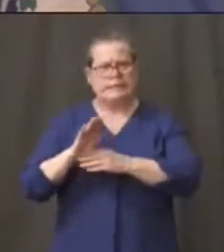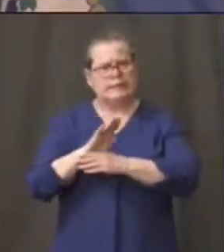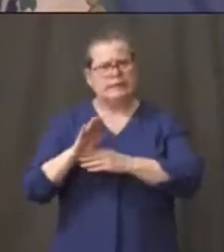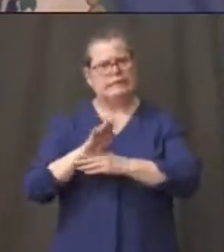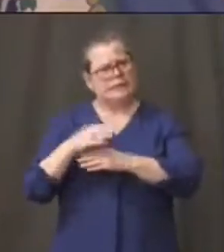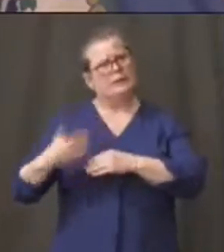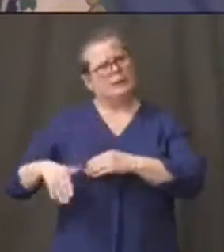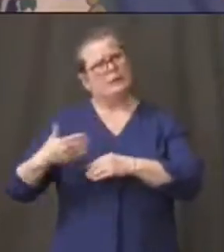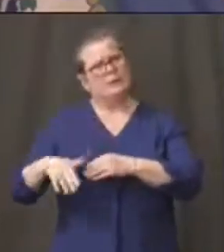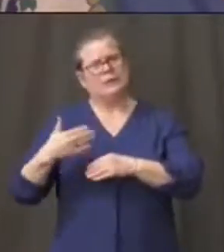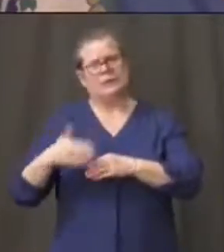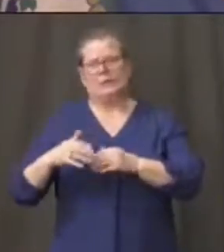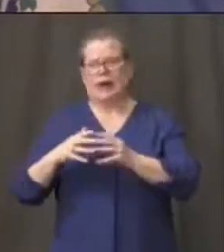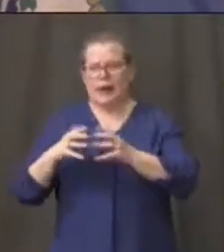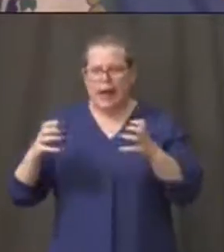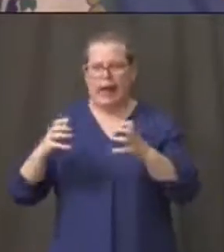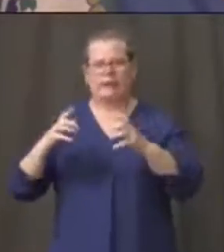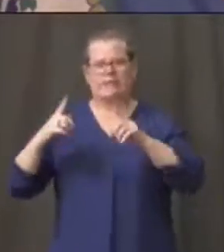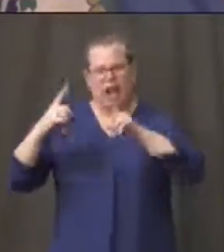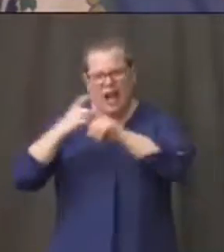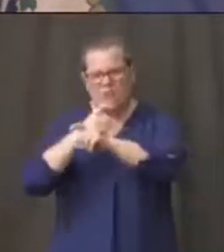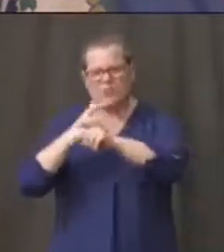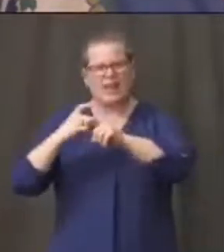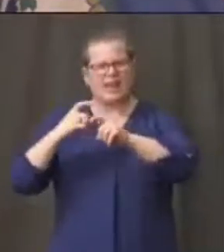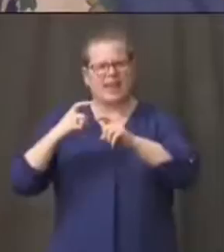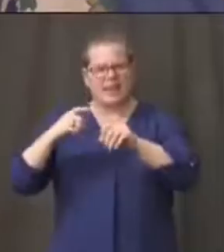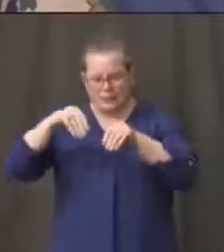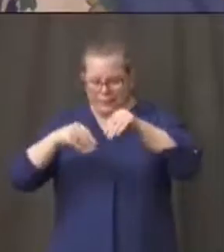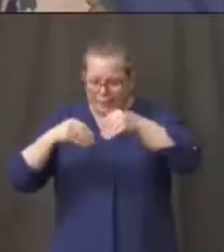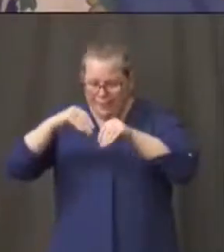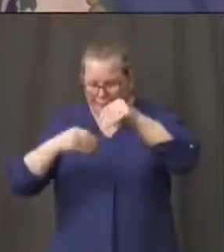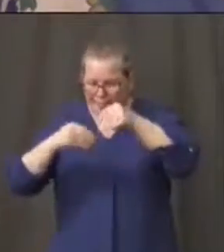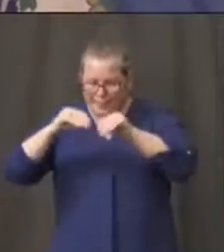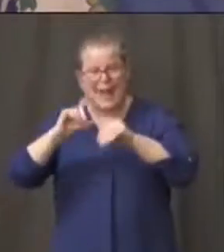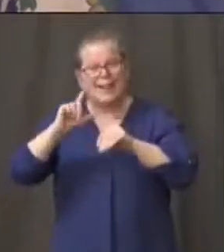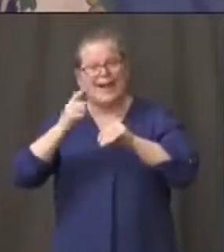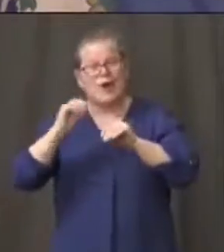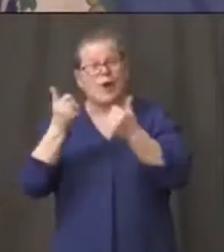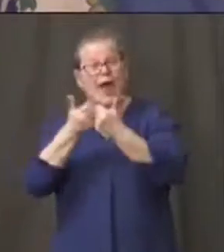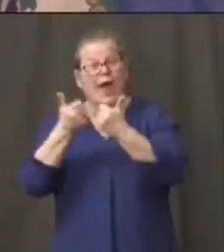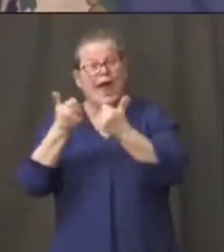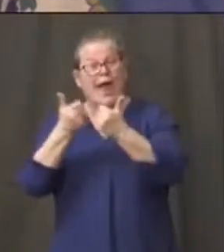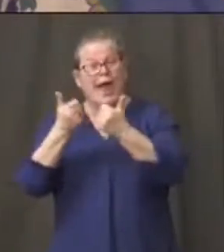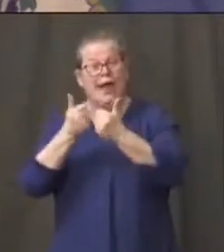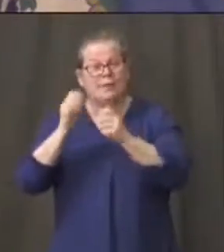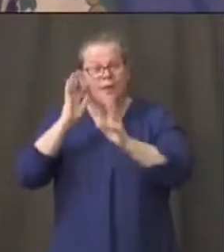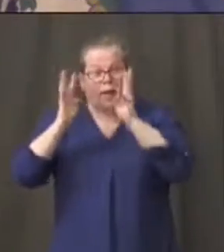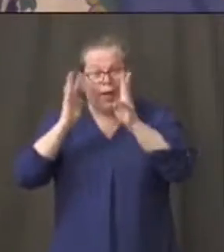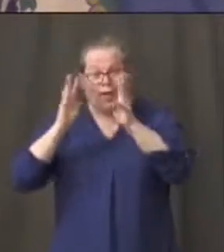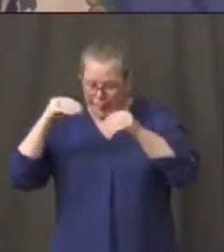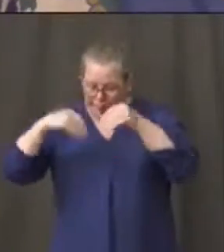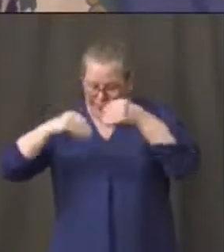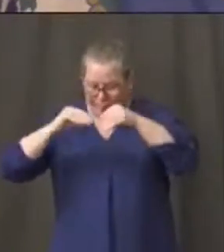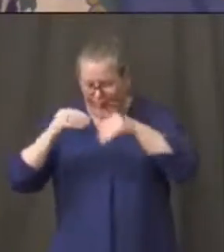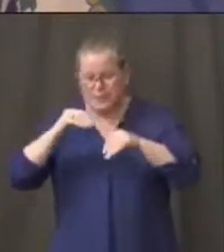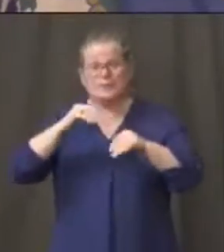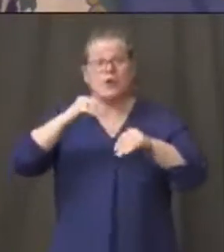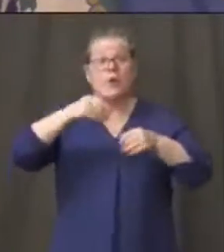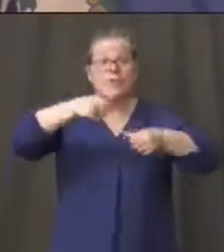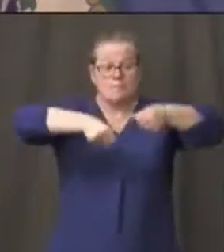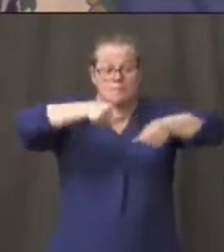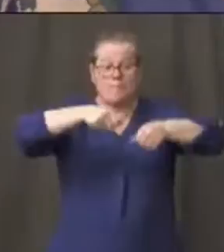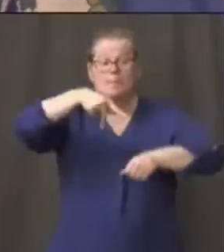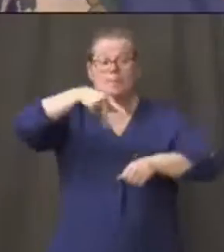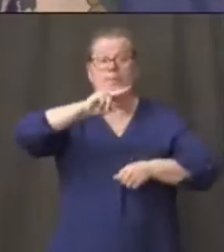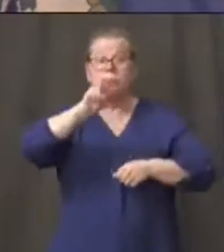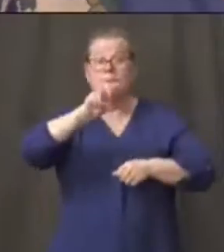construction uh games that they were able to put together so he said not only are puzzles and maps selling so is lego selling